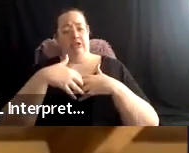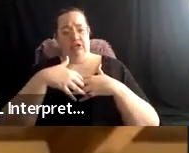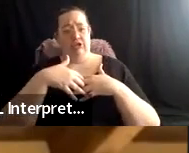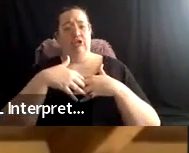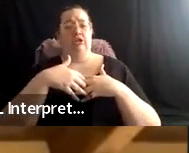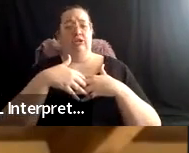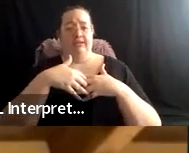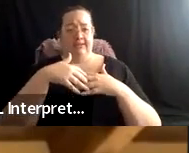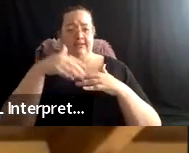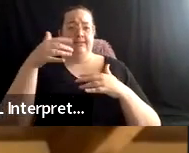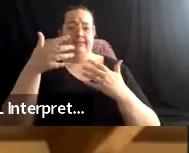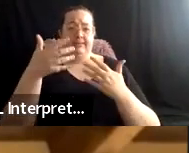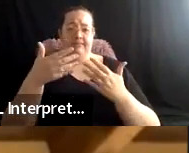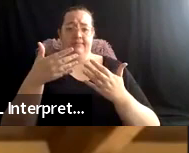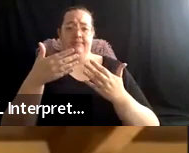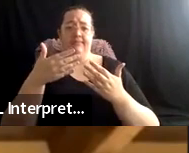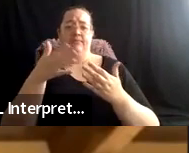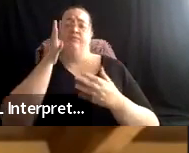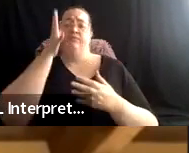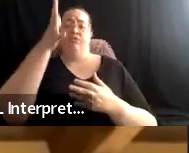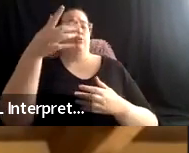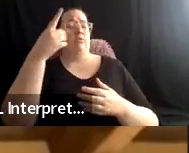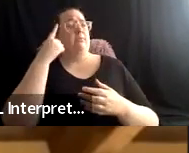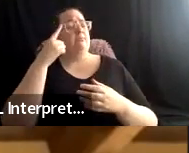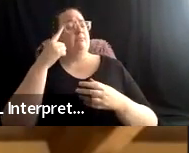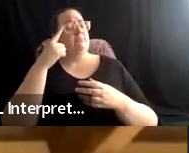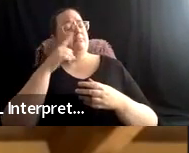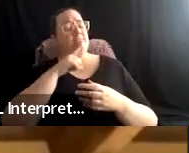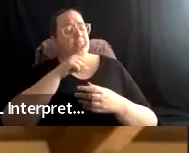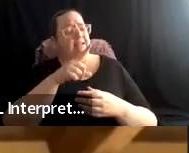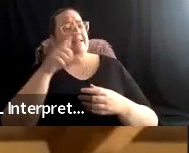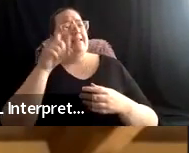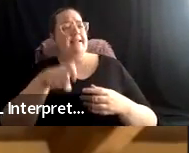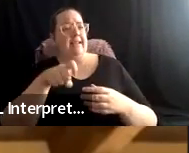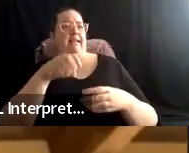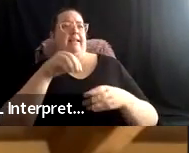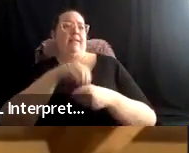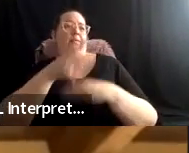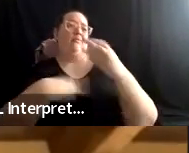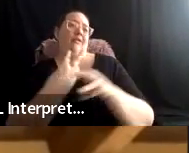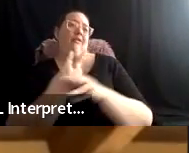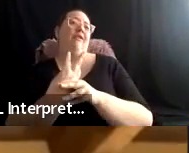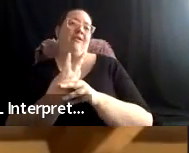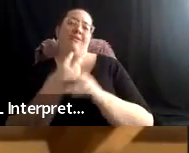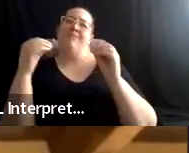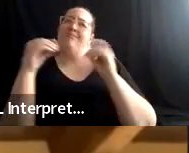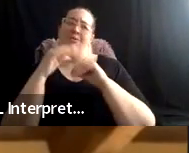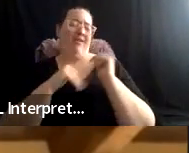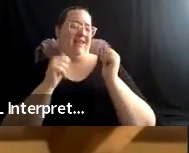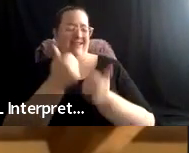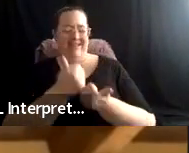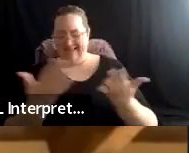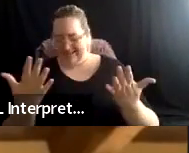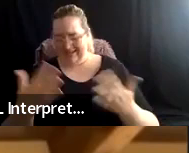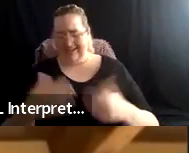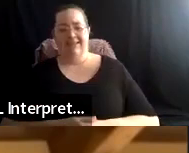the world needs more than anything. So there, it's just been a really powerful,